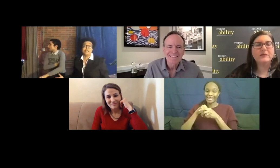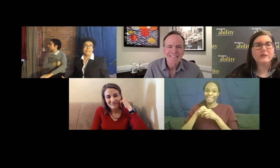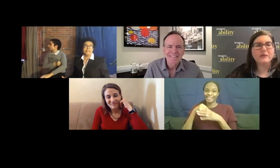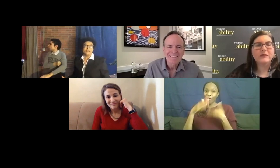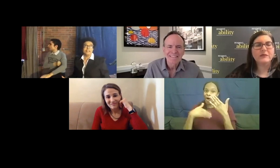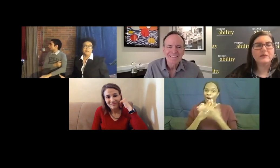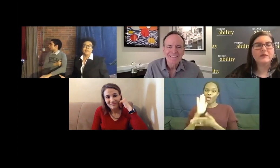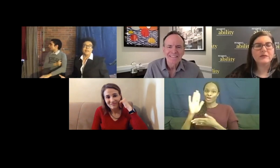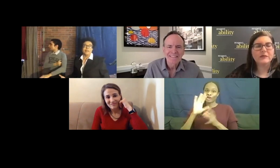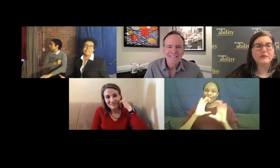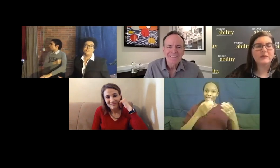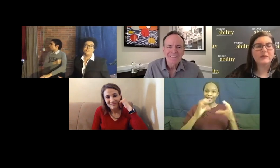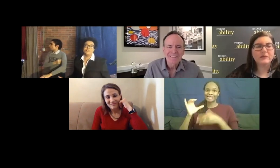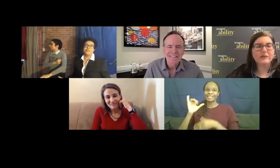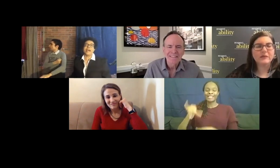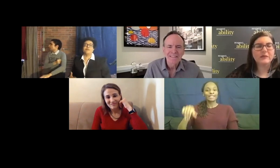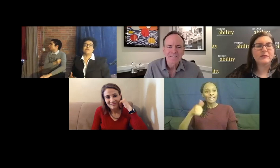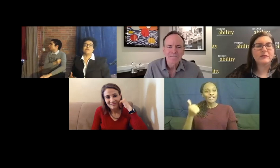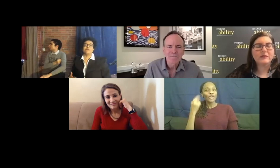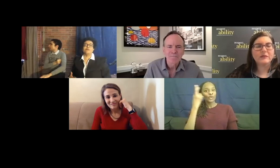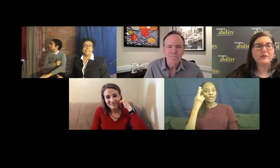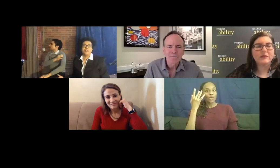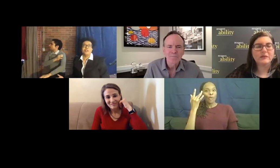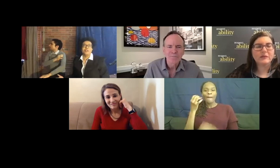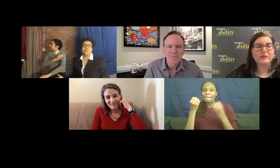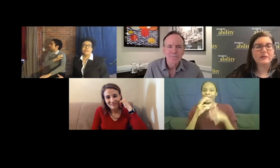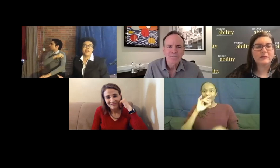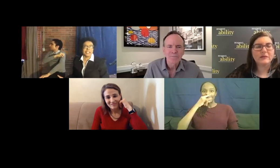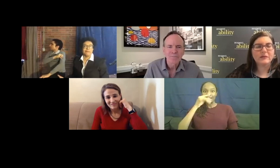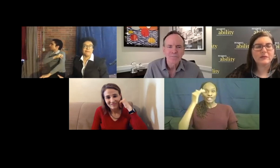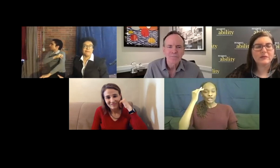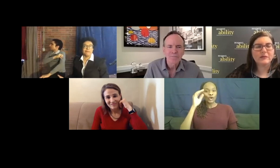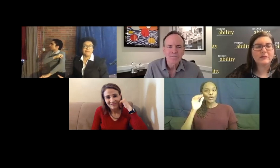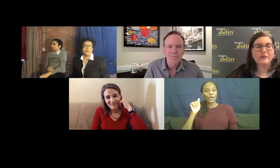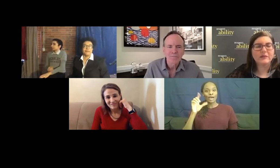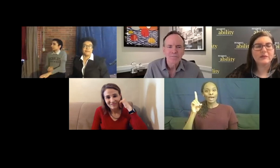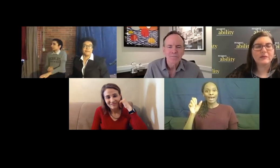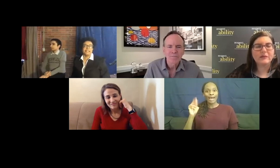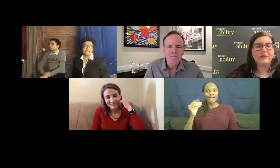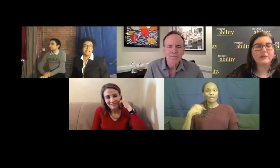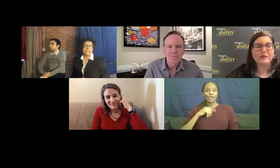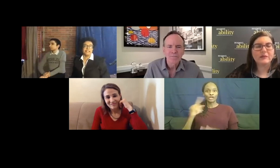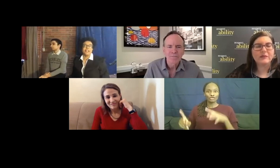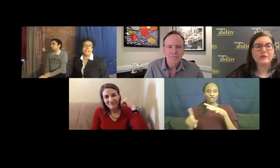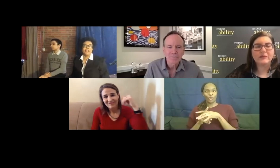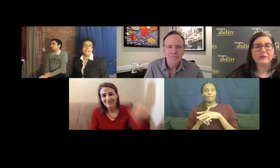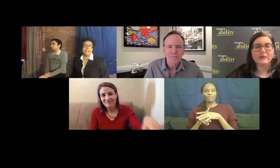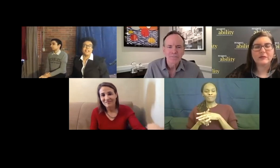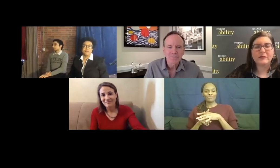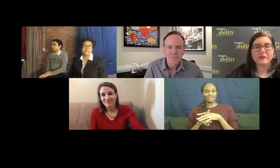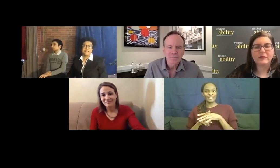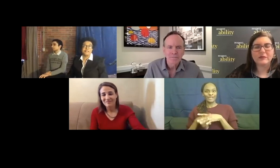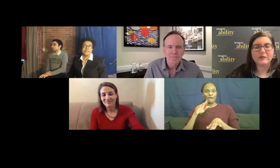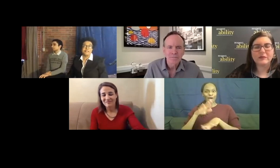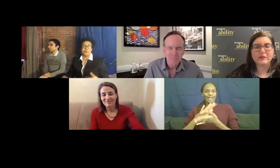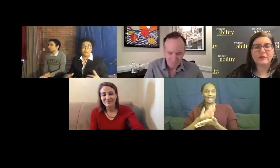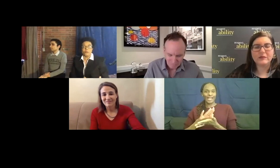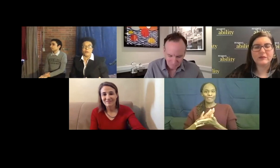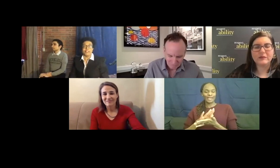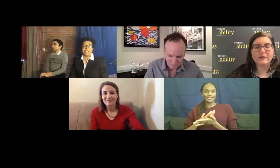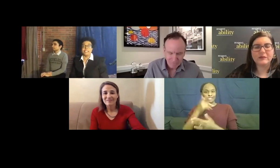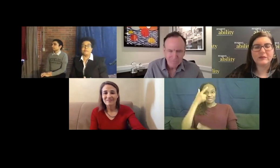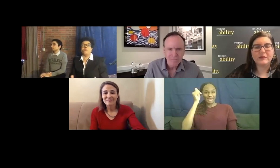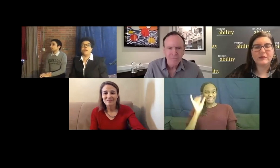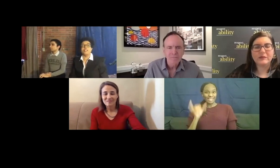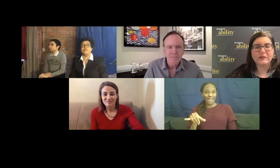why so many kids knew Adam. We showed up on campus is because, um, is because of that.